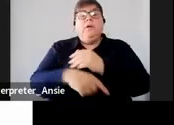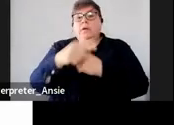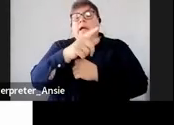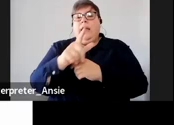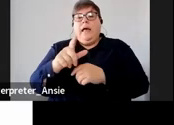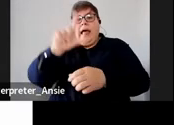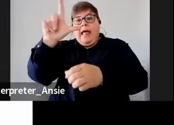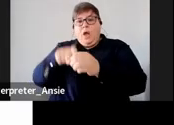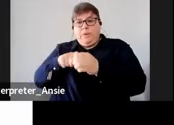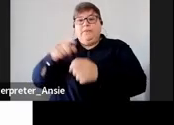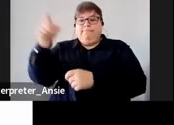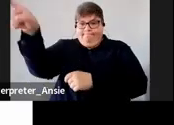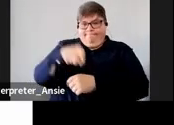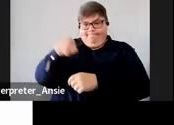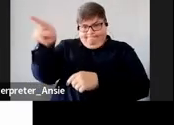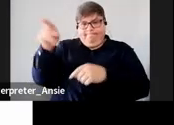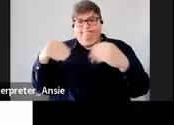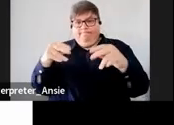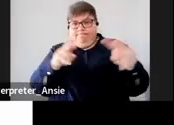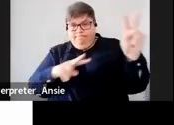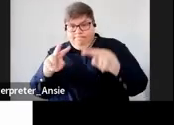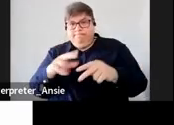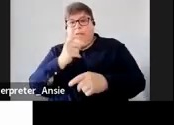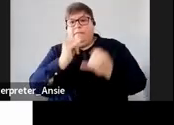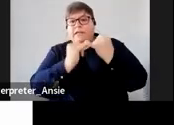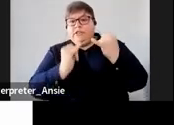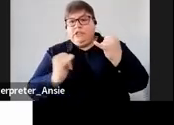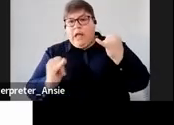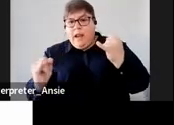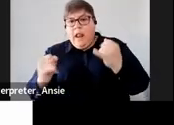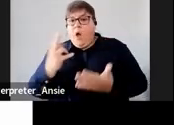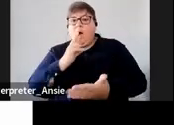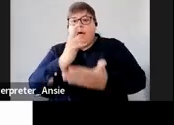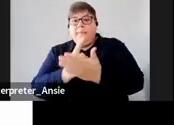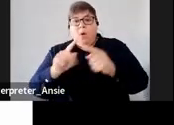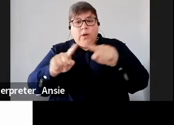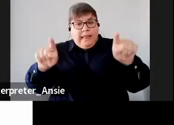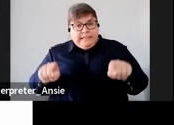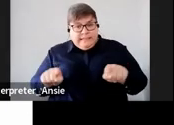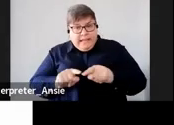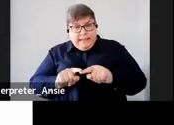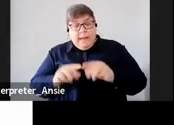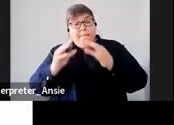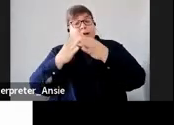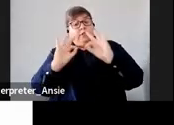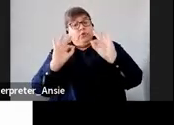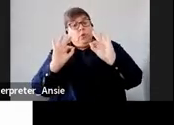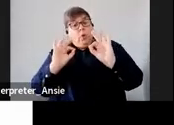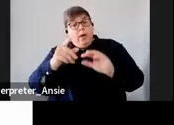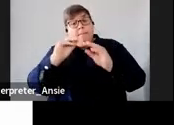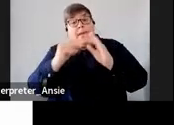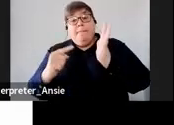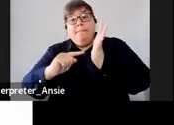then we've got our channels to report an estate so please make sure that you make an appointment